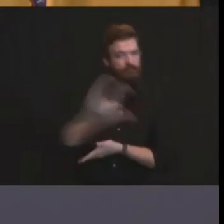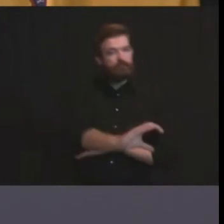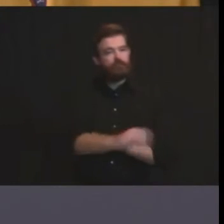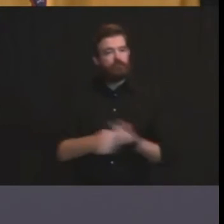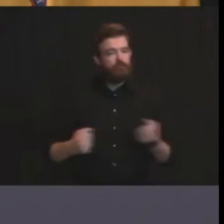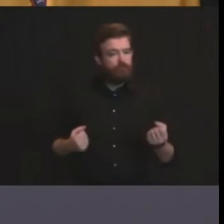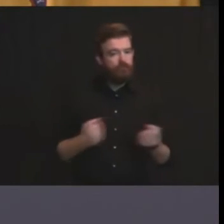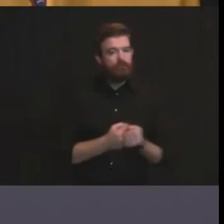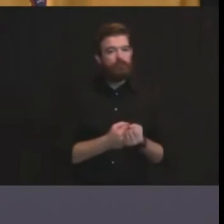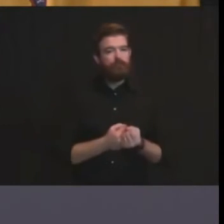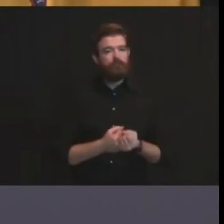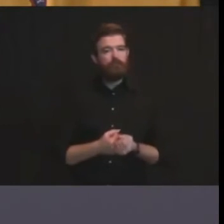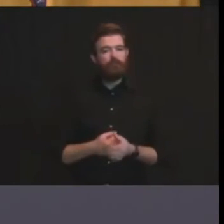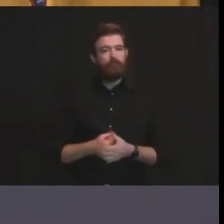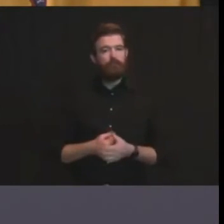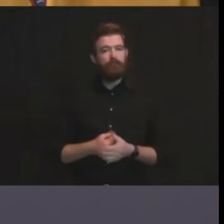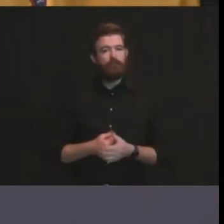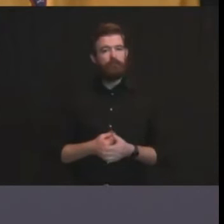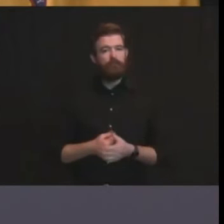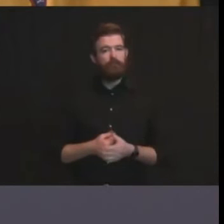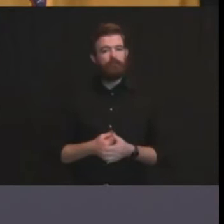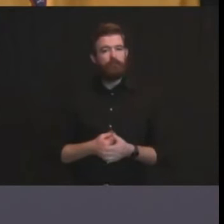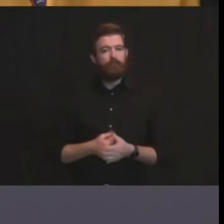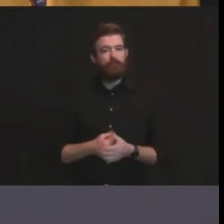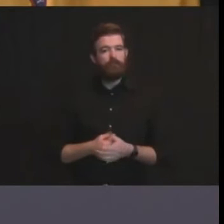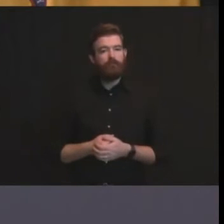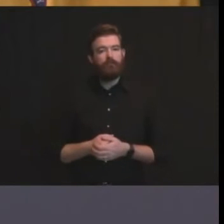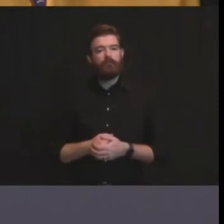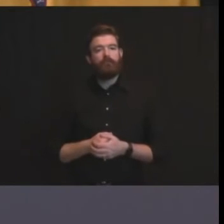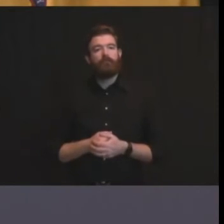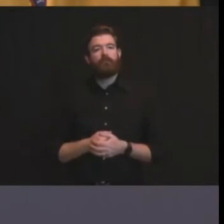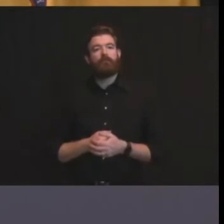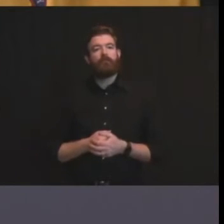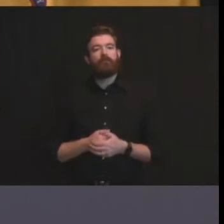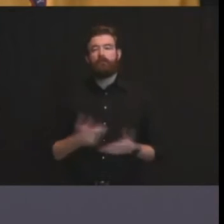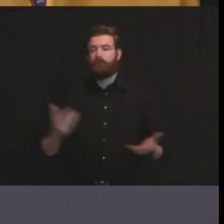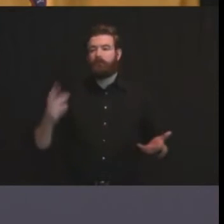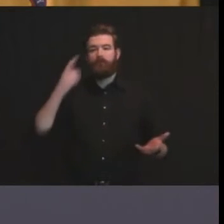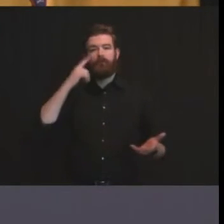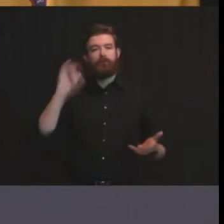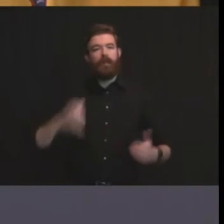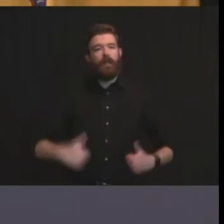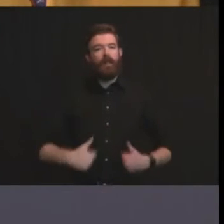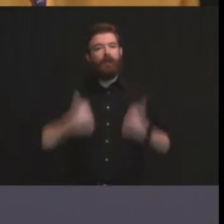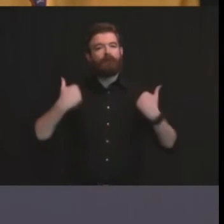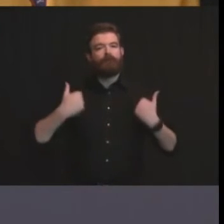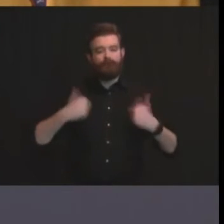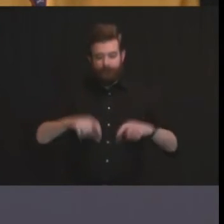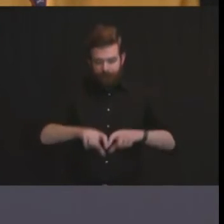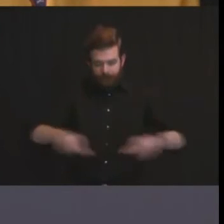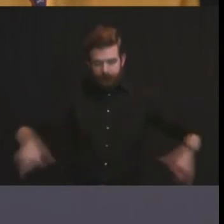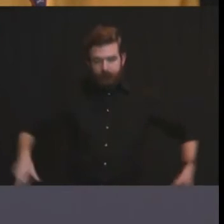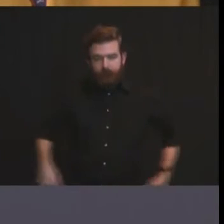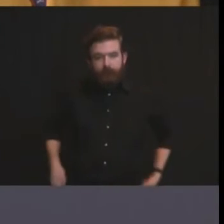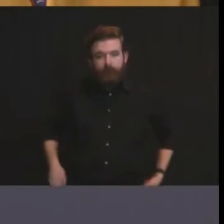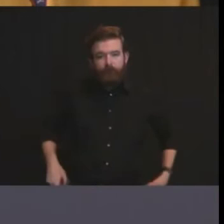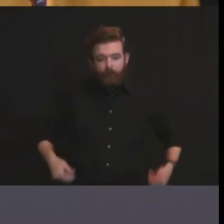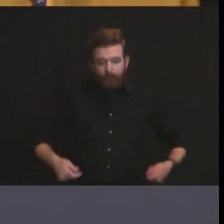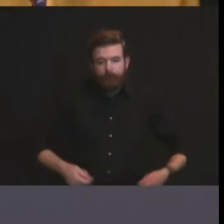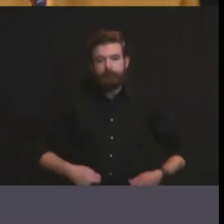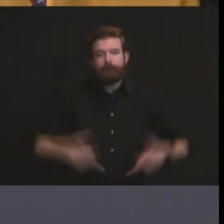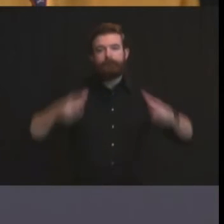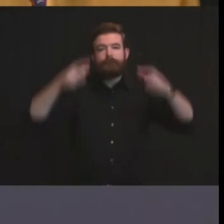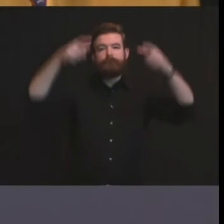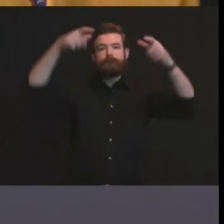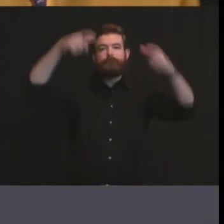different scenario where there was that lifeline and you could afford you had more latitude so you know what we can afford to take a two-week